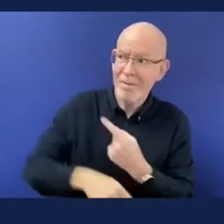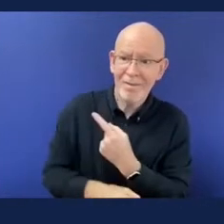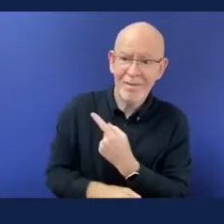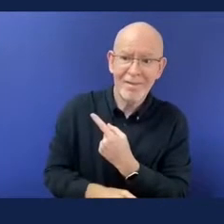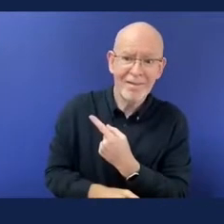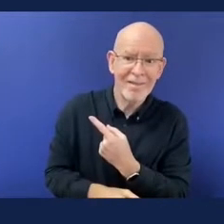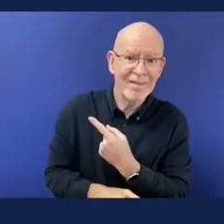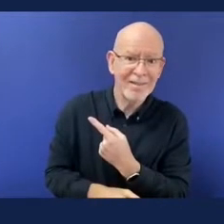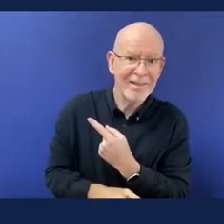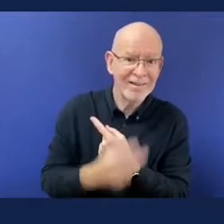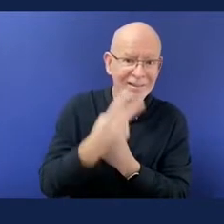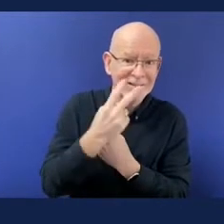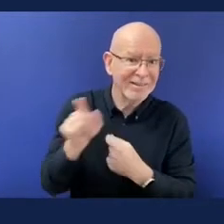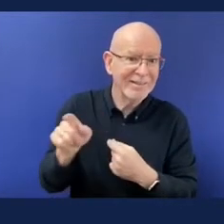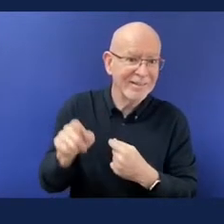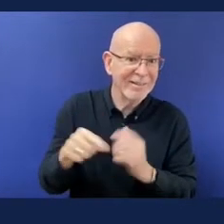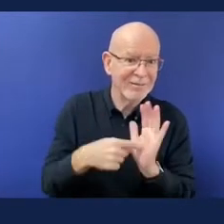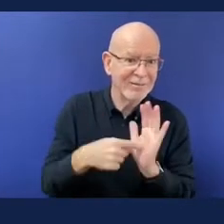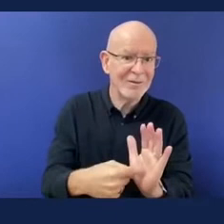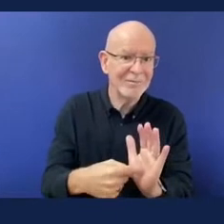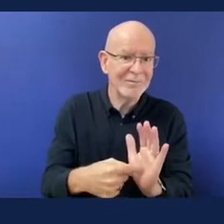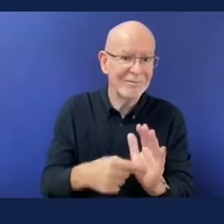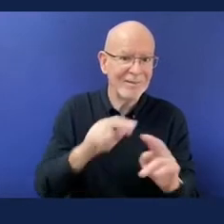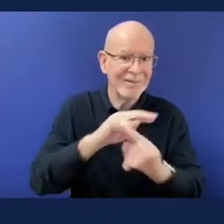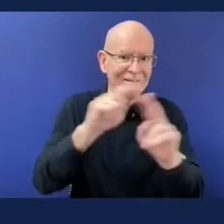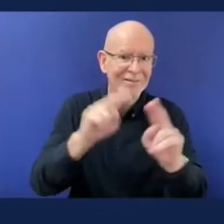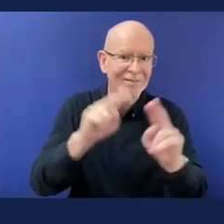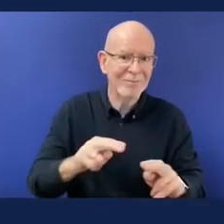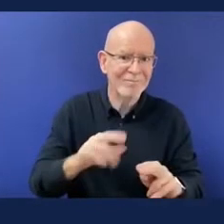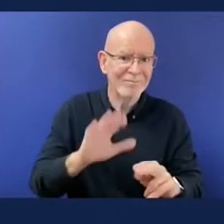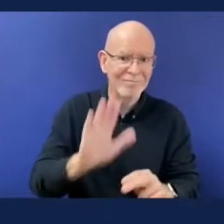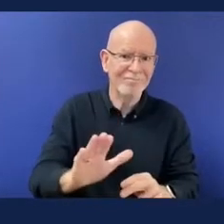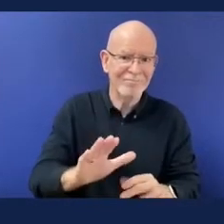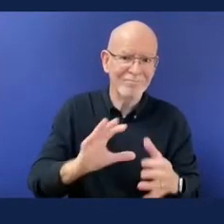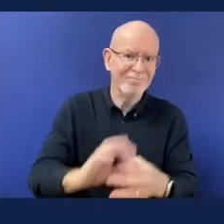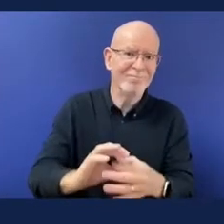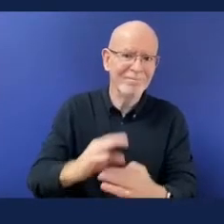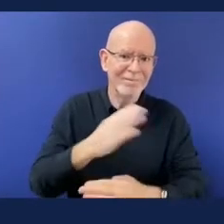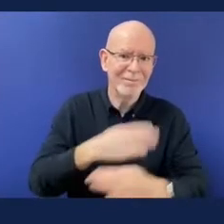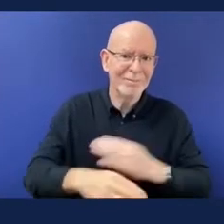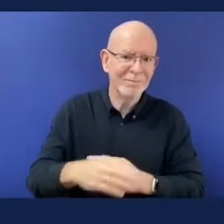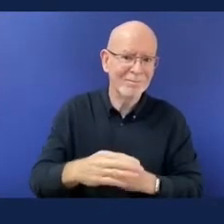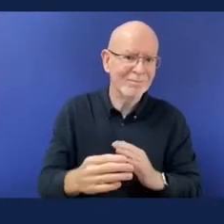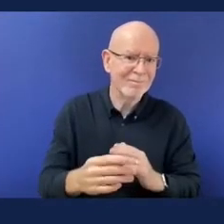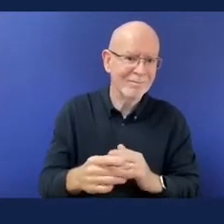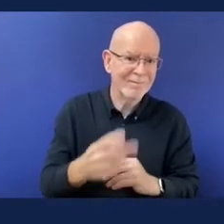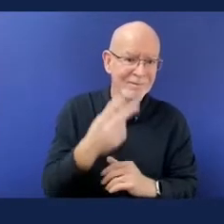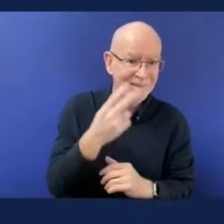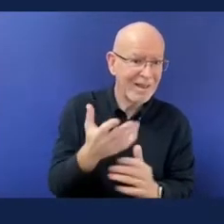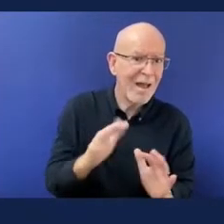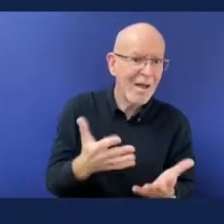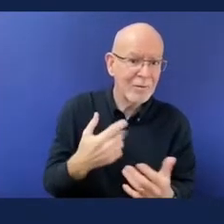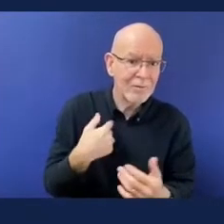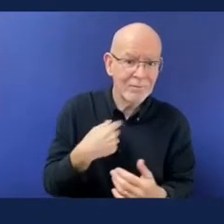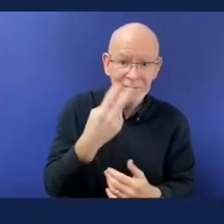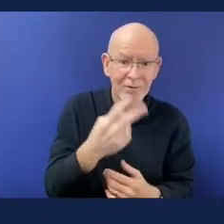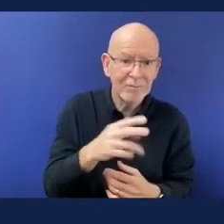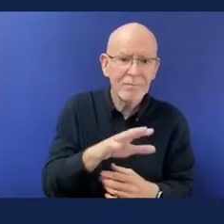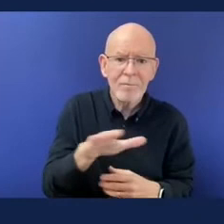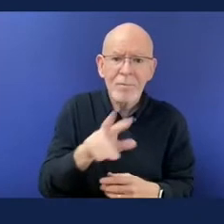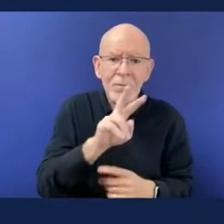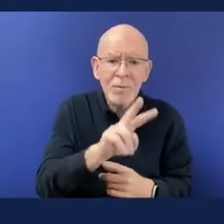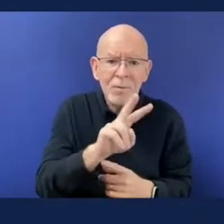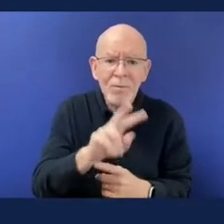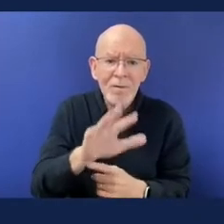finished i'll go on to the next slide um we even uh finished in vegas like all good parties should finish we ended up in vegas and we little